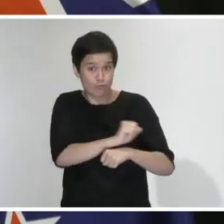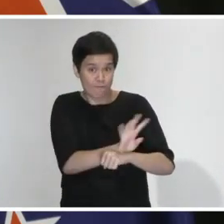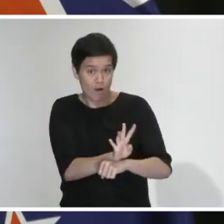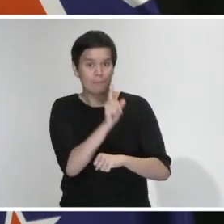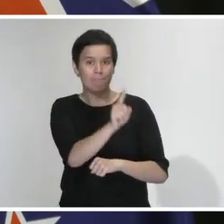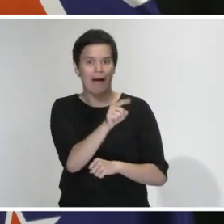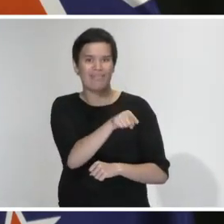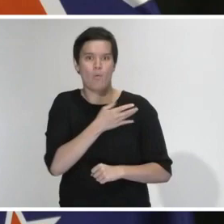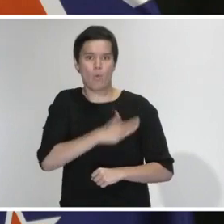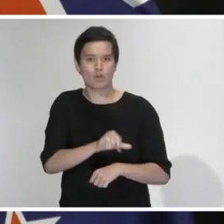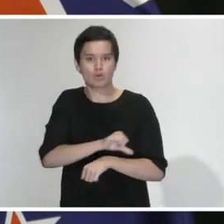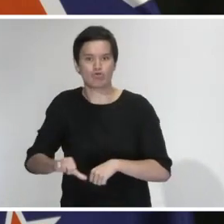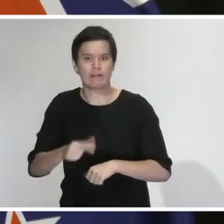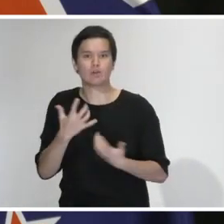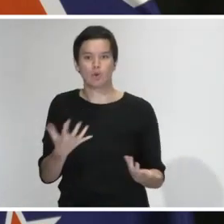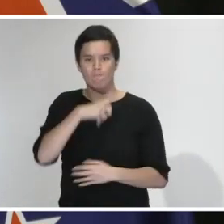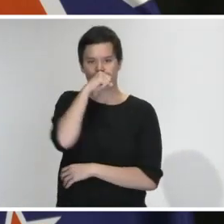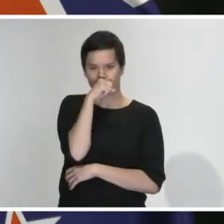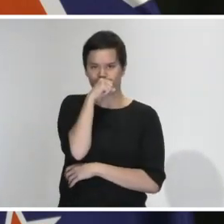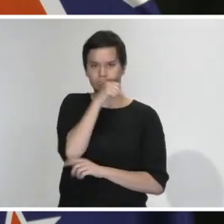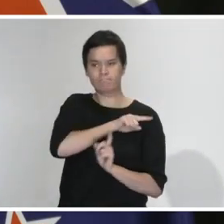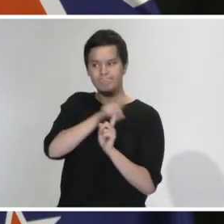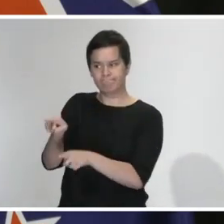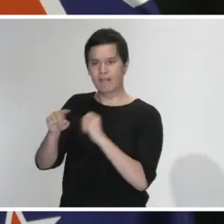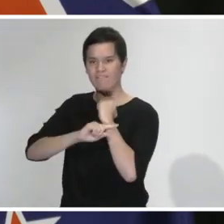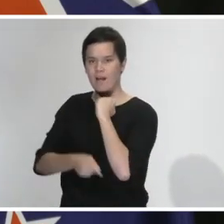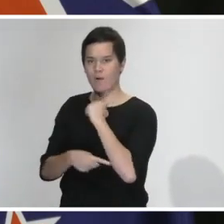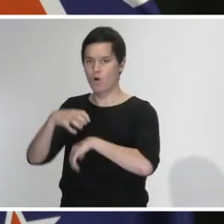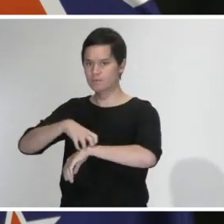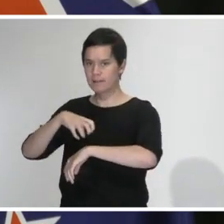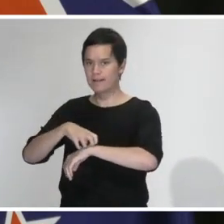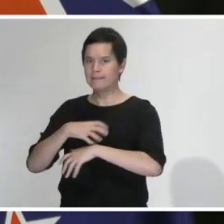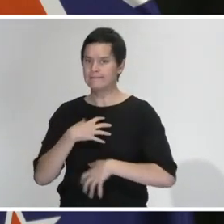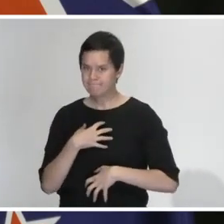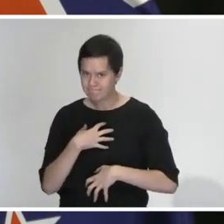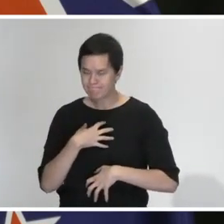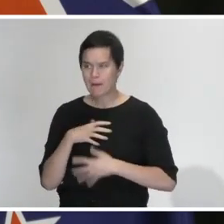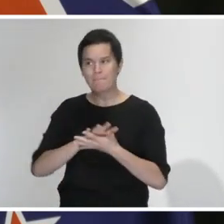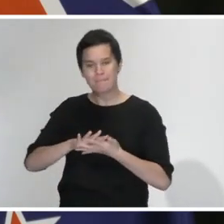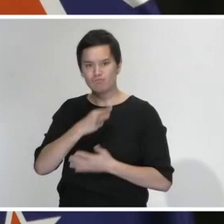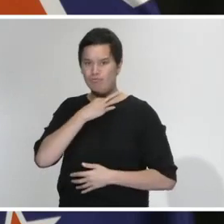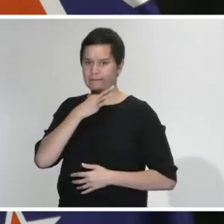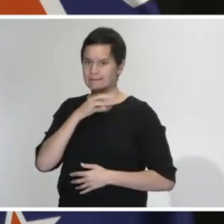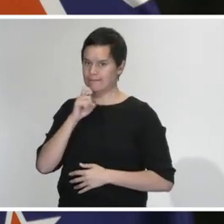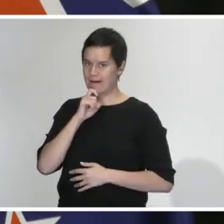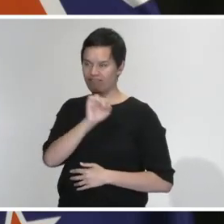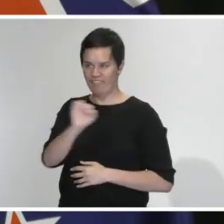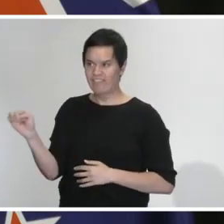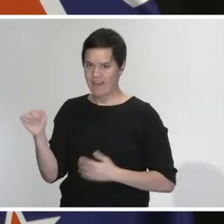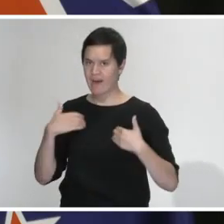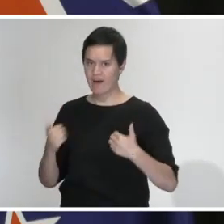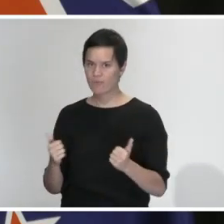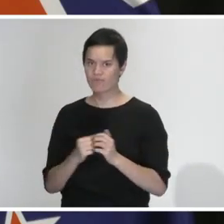there to look after them at risk too. Now, I think this feels like an obvious statement to make, but if you have COVID symptoms,